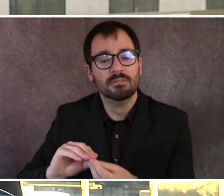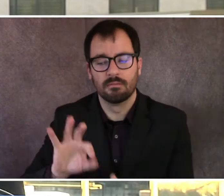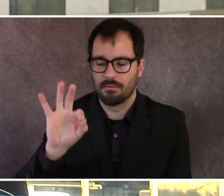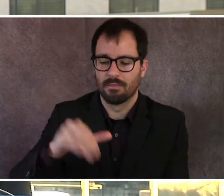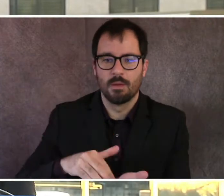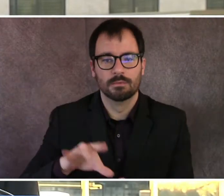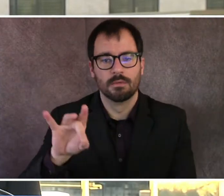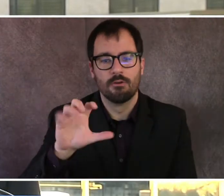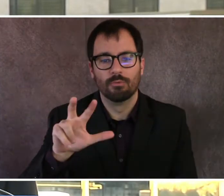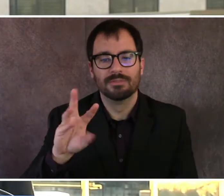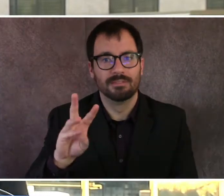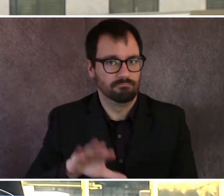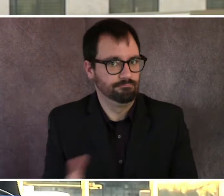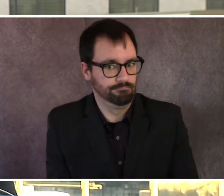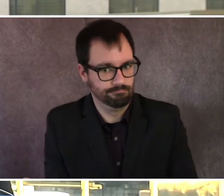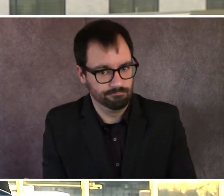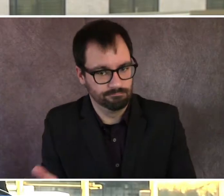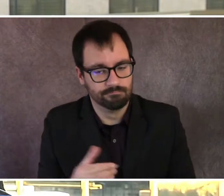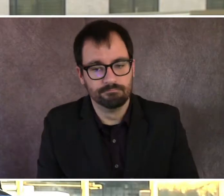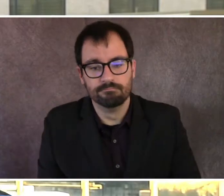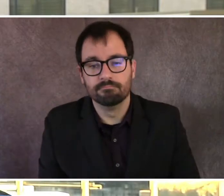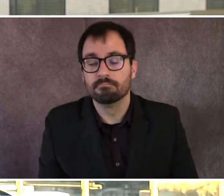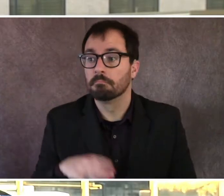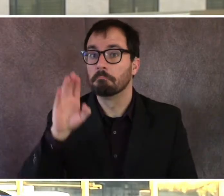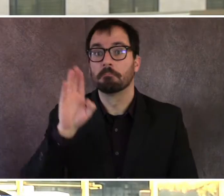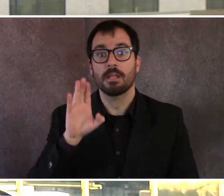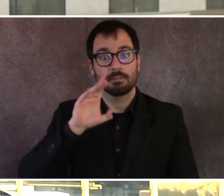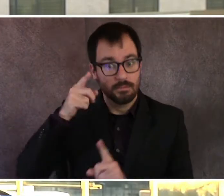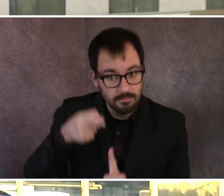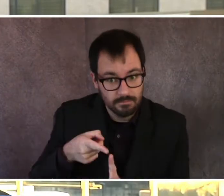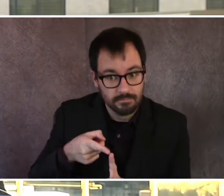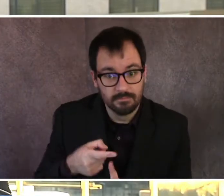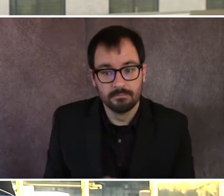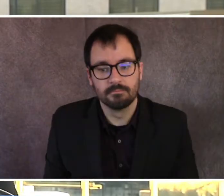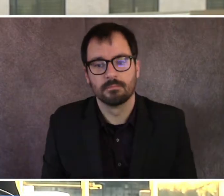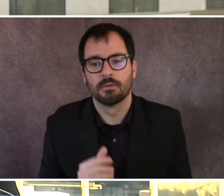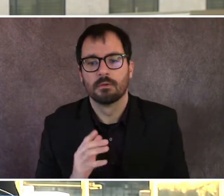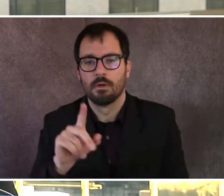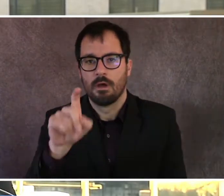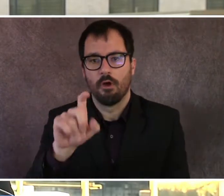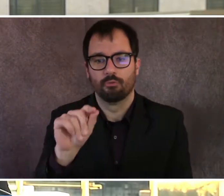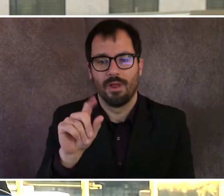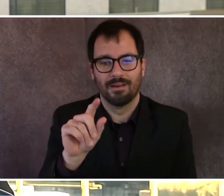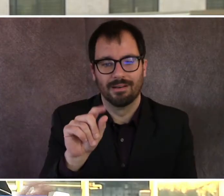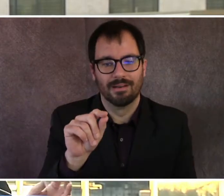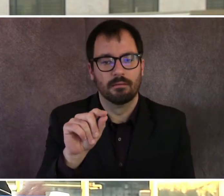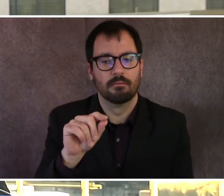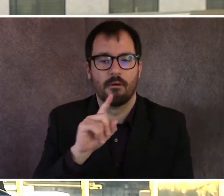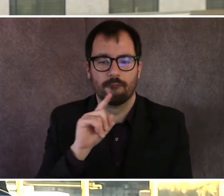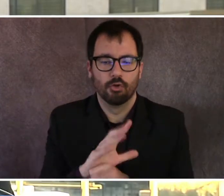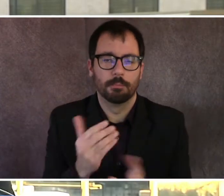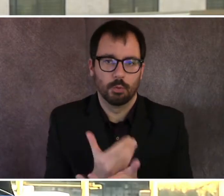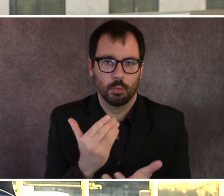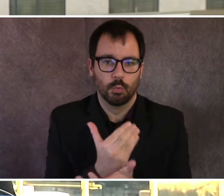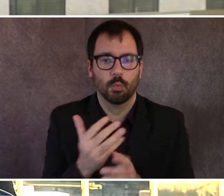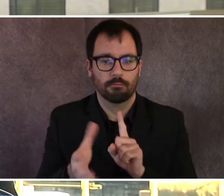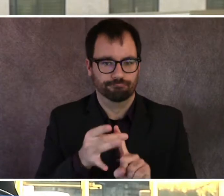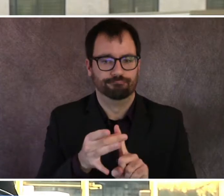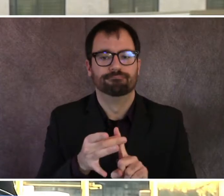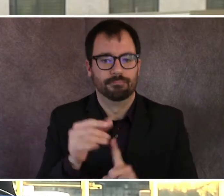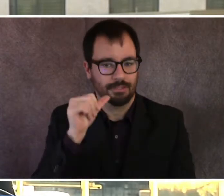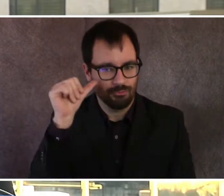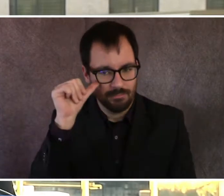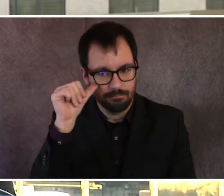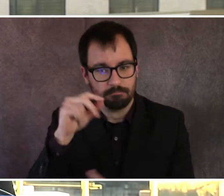yesterday, we had 120 new confirmed cases, bringing our total to 21,395 from the beginning of COVID-19.